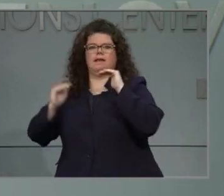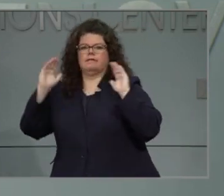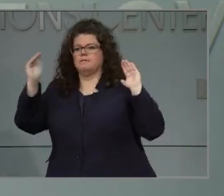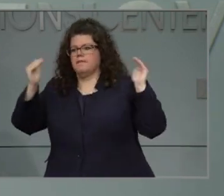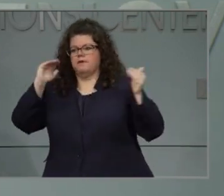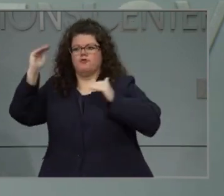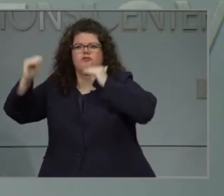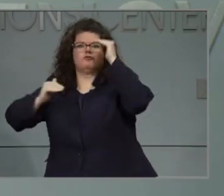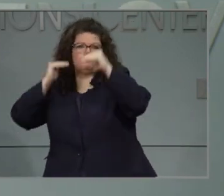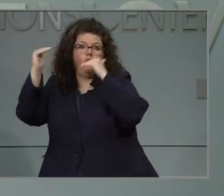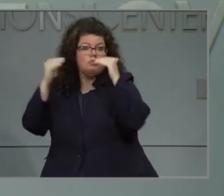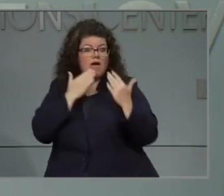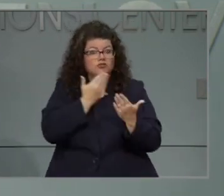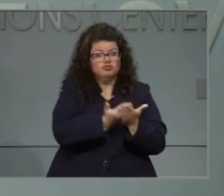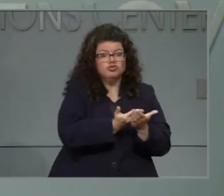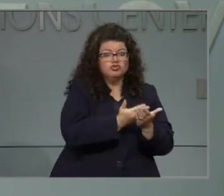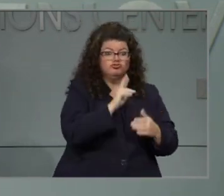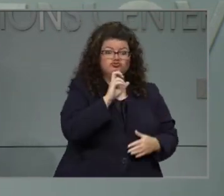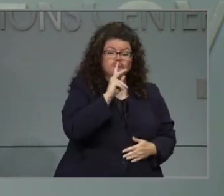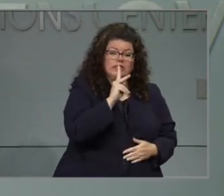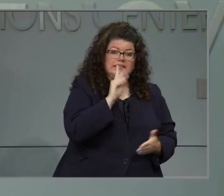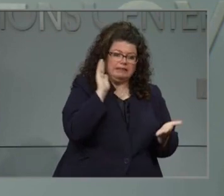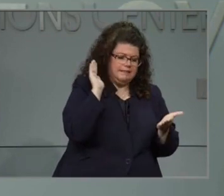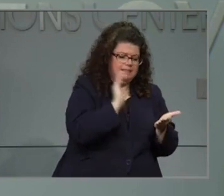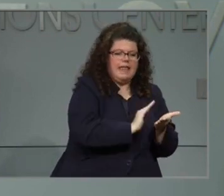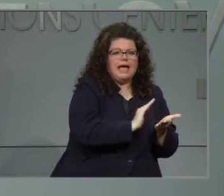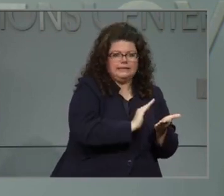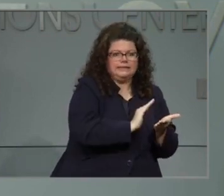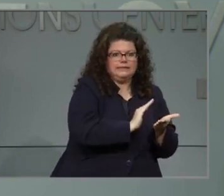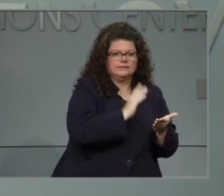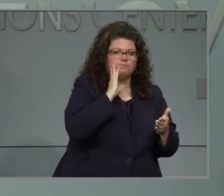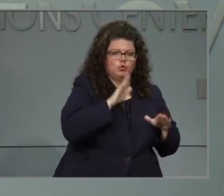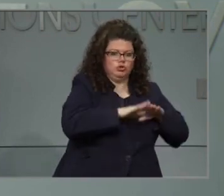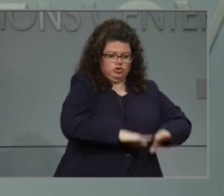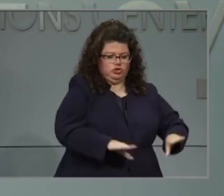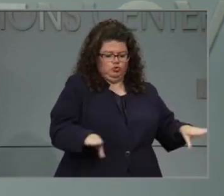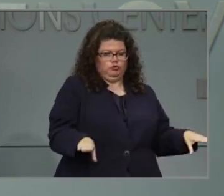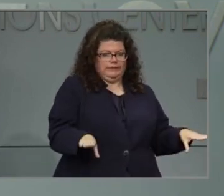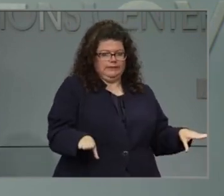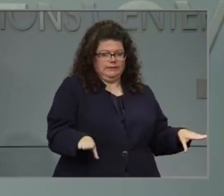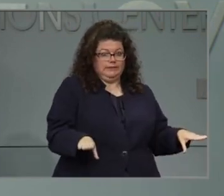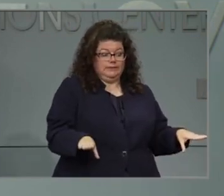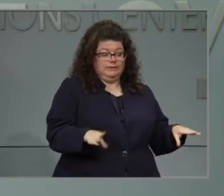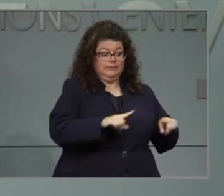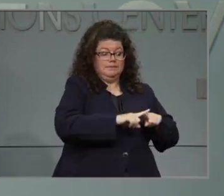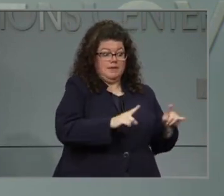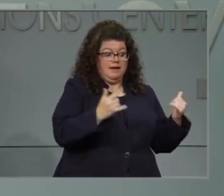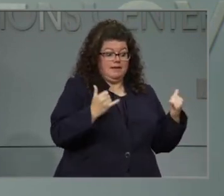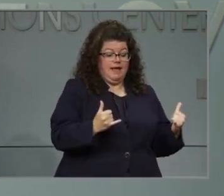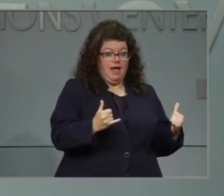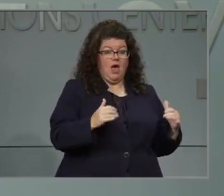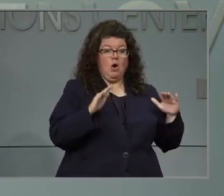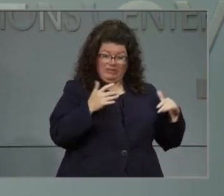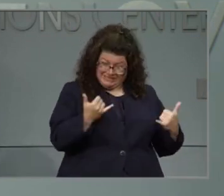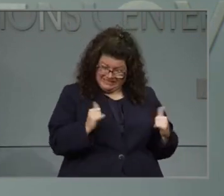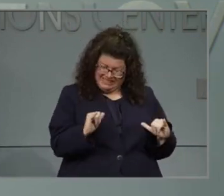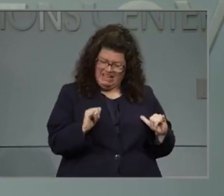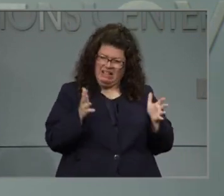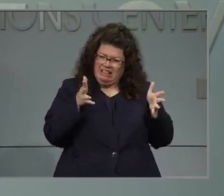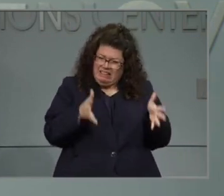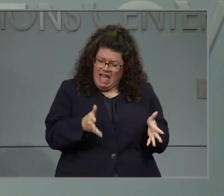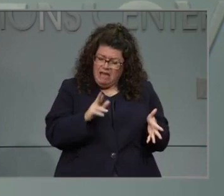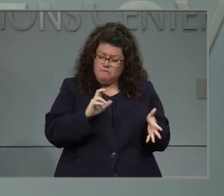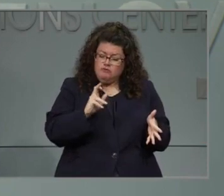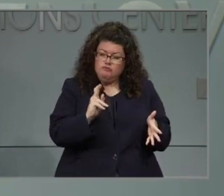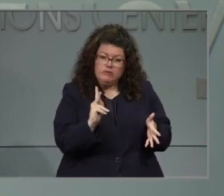those kids, which is good, which means the risk is lower at the start. But then we want to take the risk even further down, and that's why we have